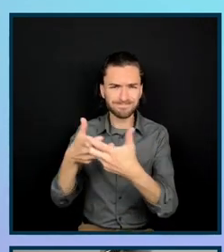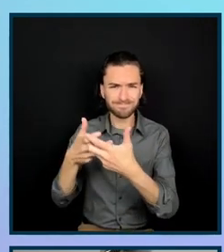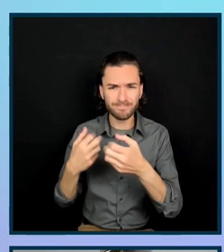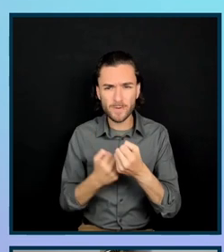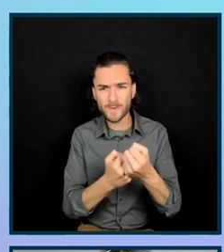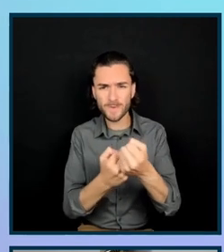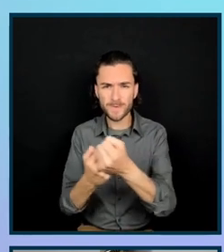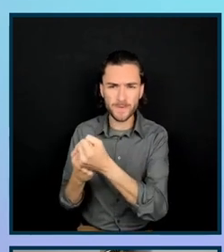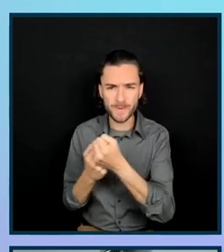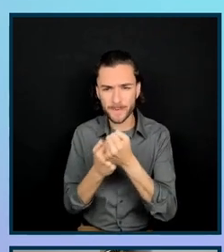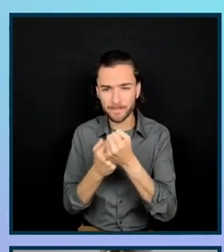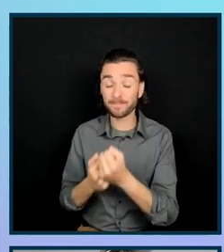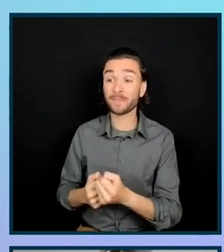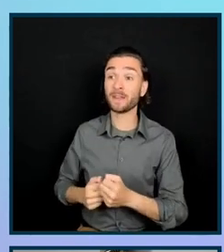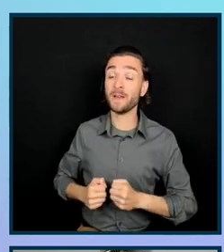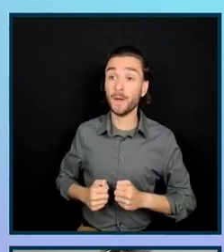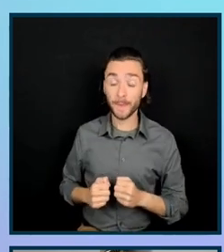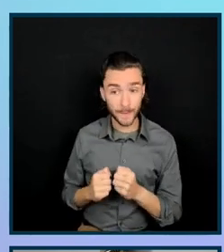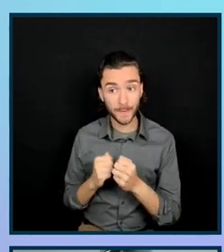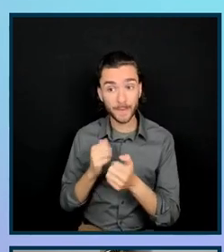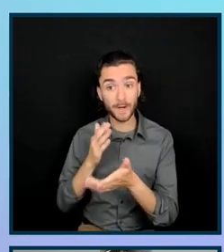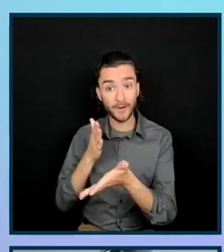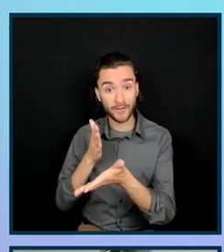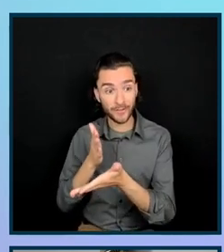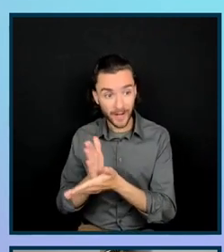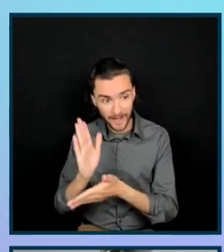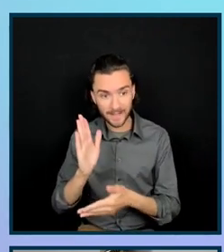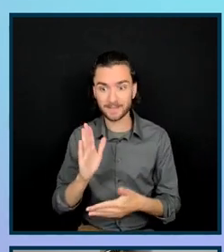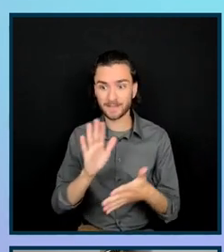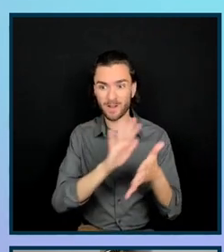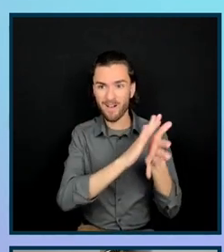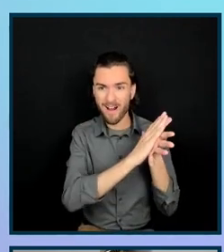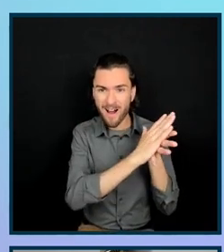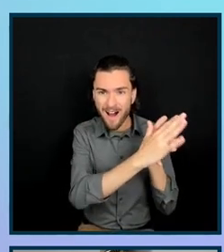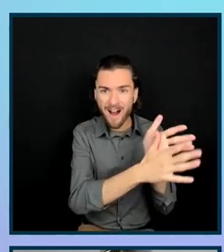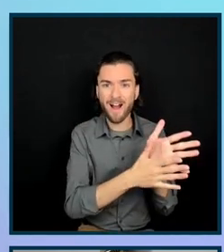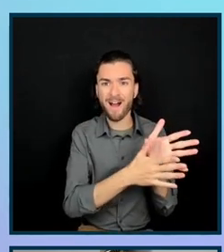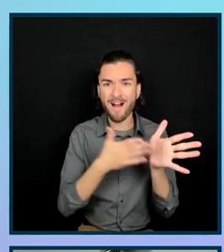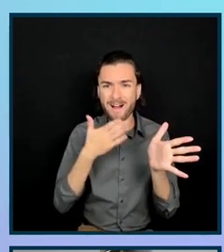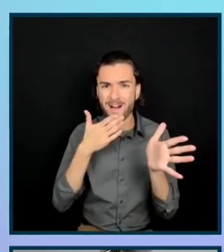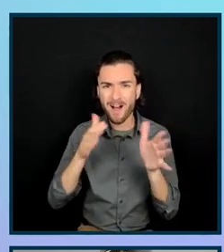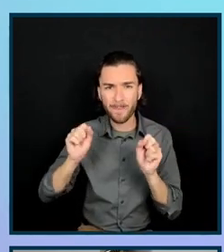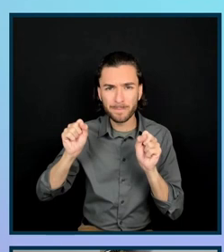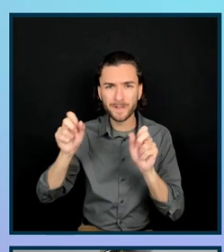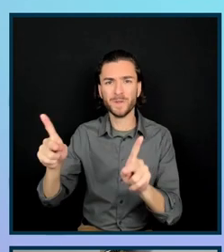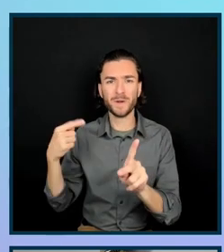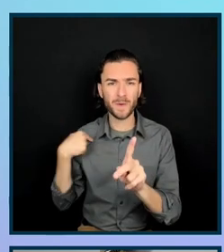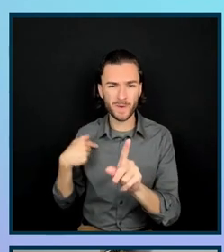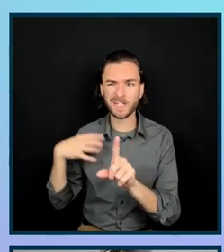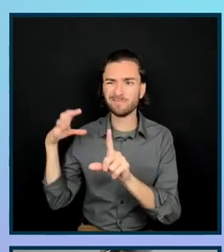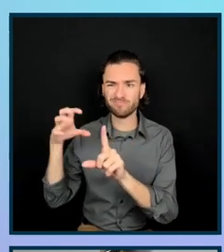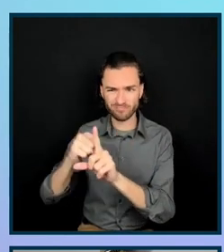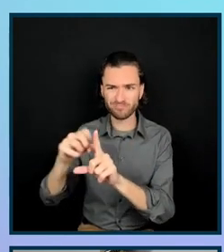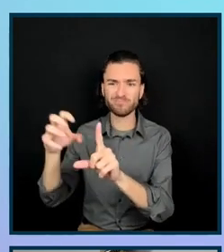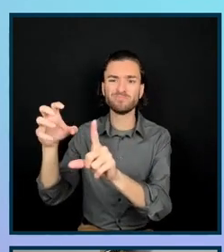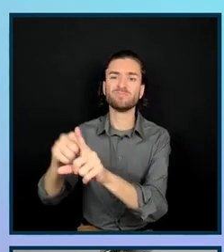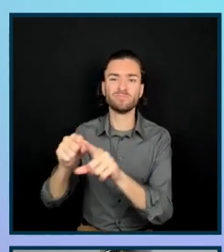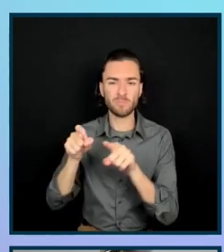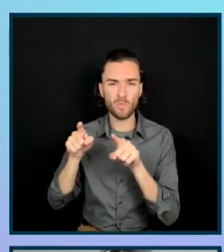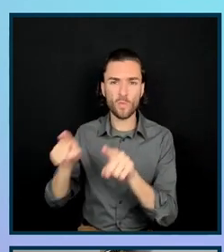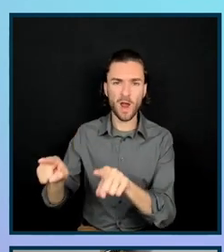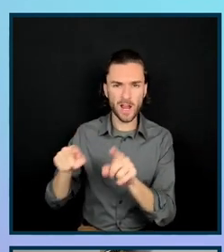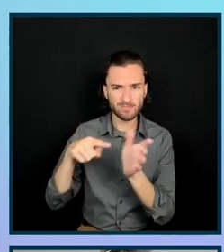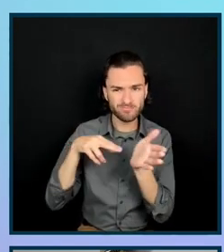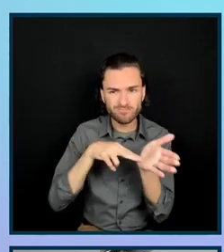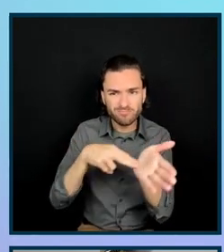All right. So as you can see, we did catch a lot of those accessibility opportunities within our usability studies, again supported